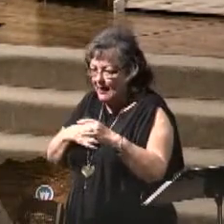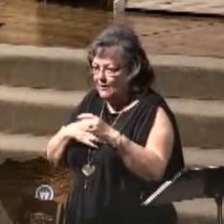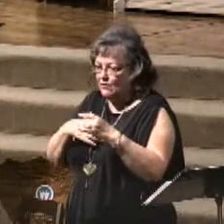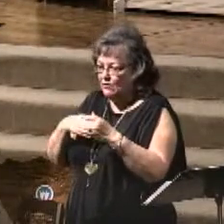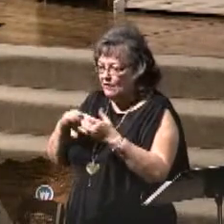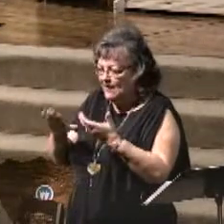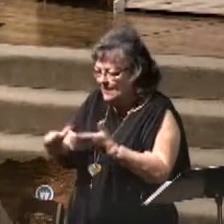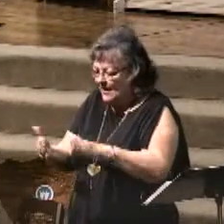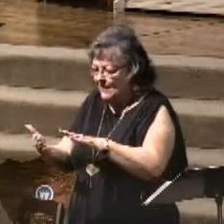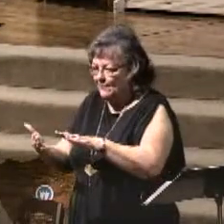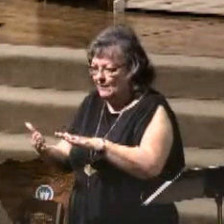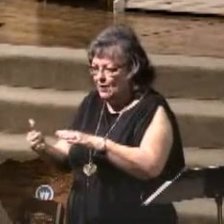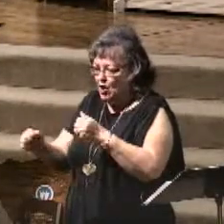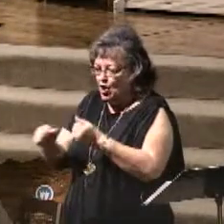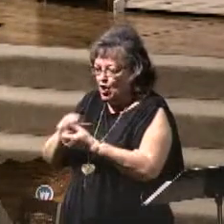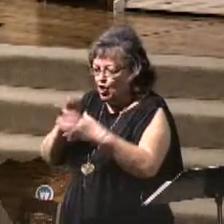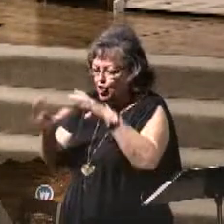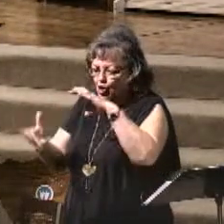Global